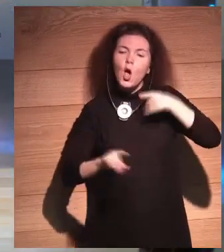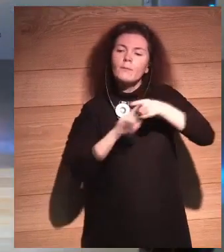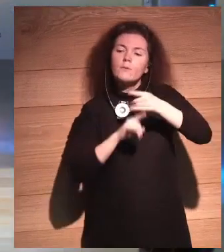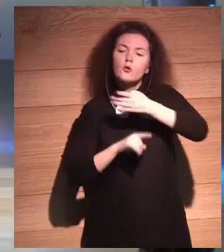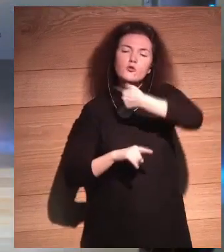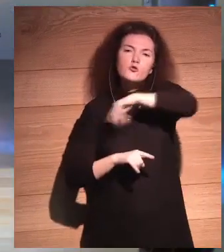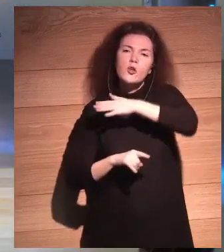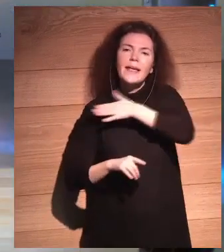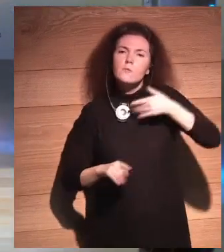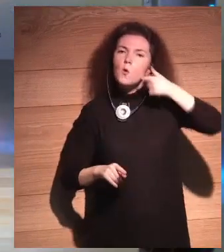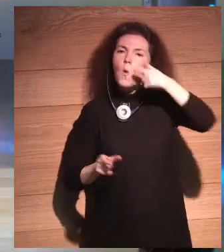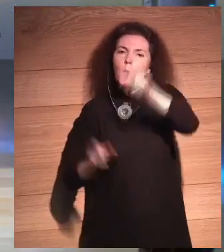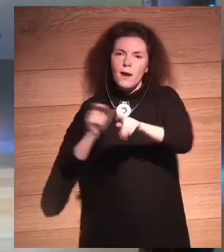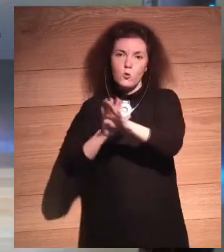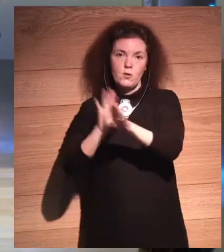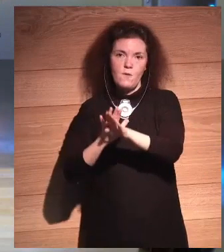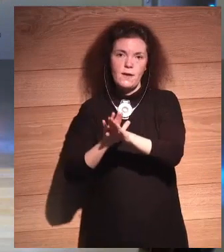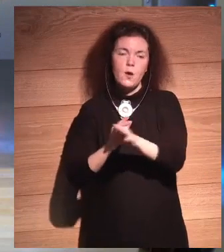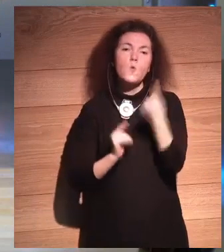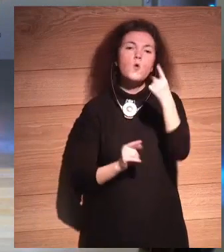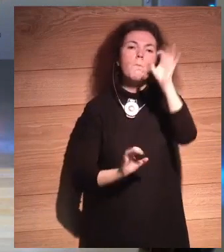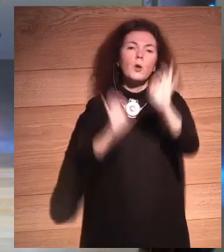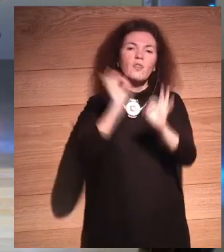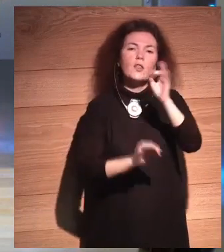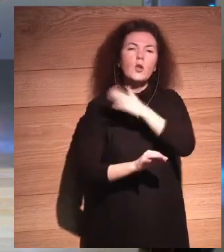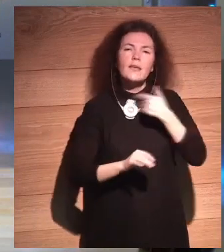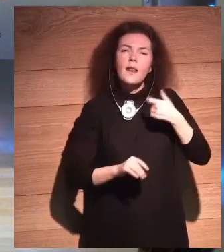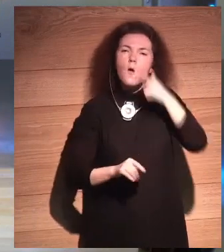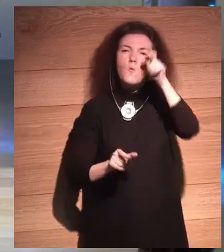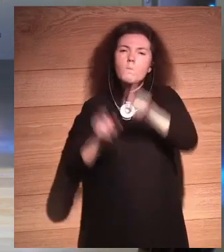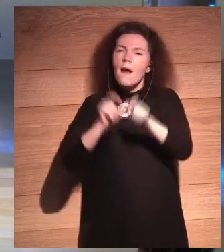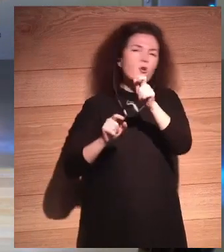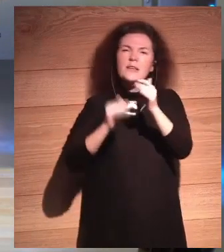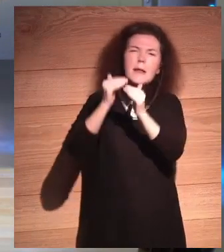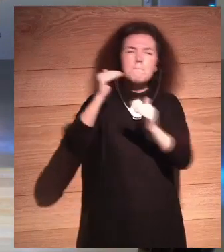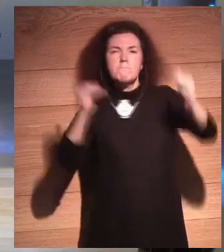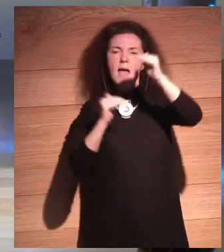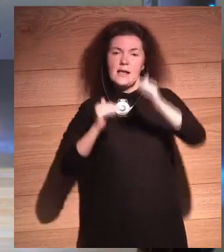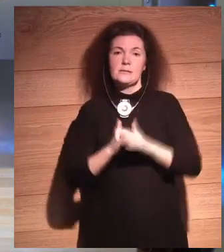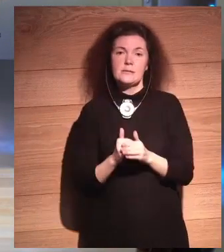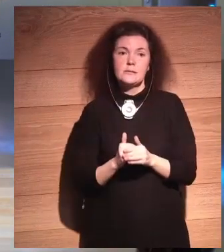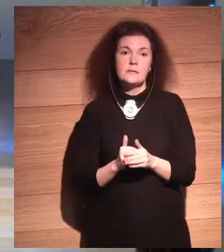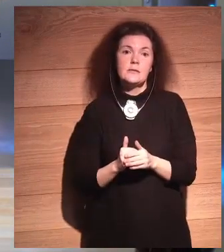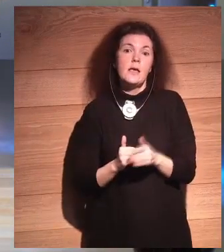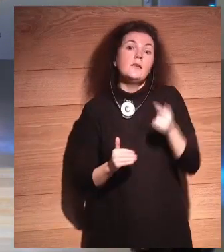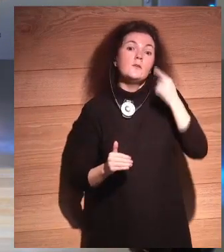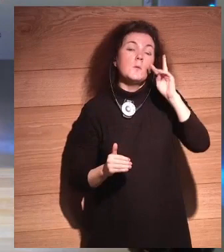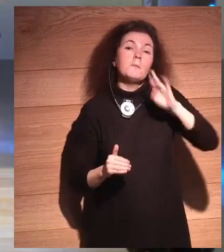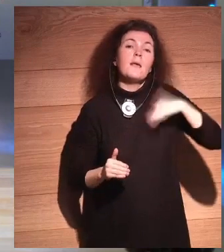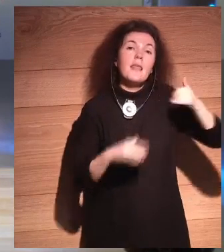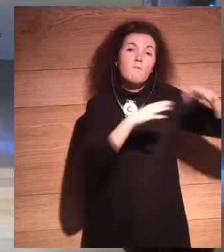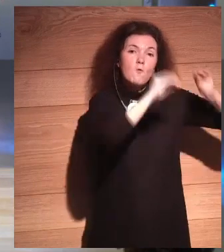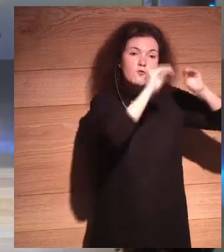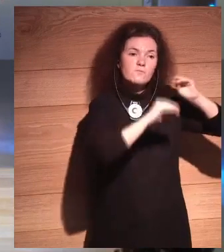There is a 1% that wants to be more than human. And we'll find that out in Burgos tomorrow, right? So I'm going to wrap up by saying basically